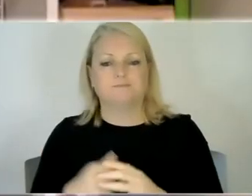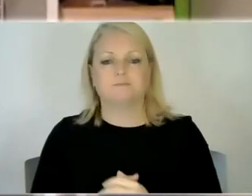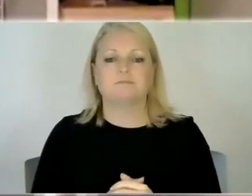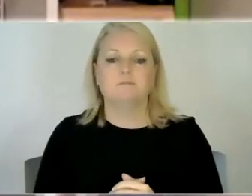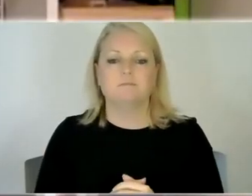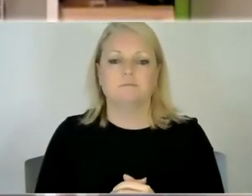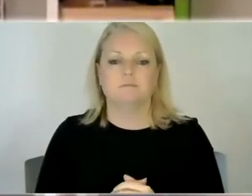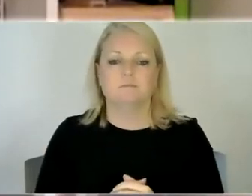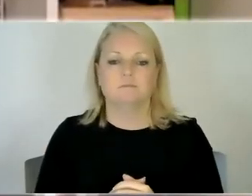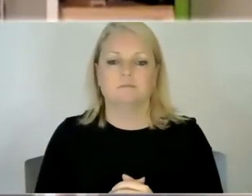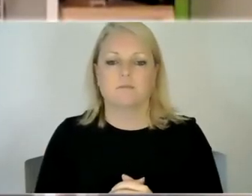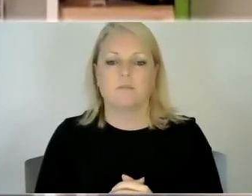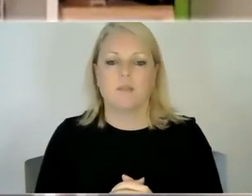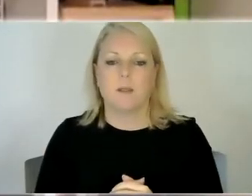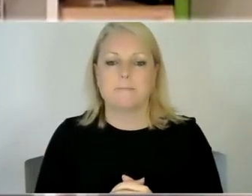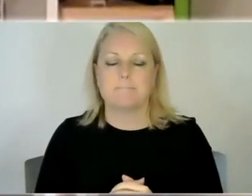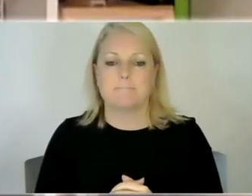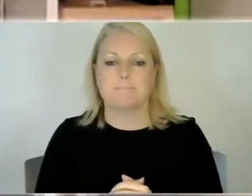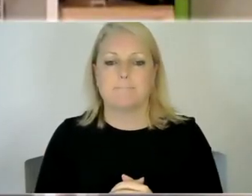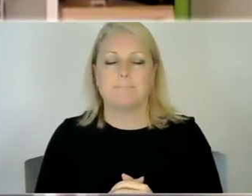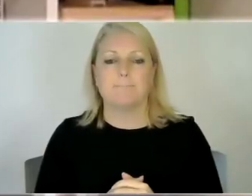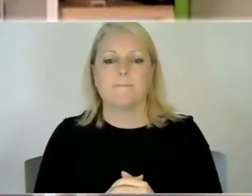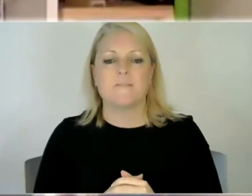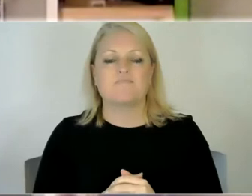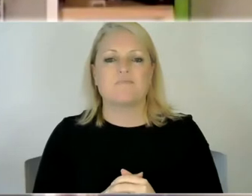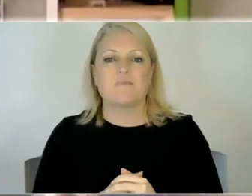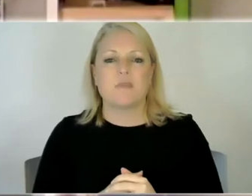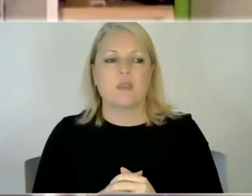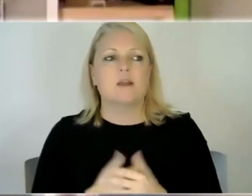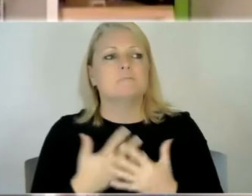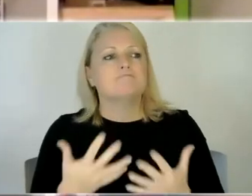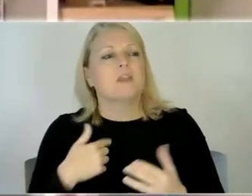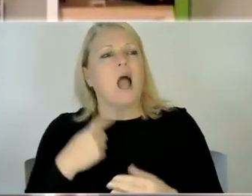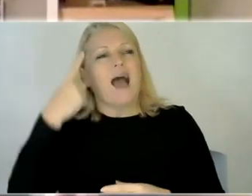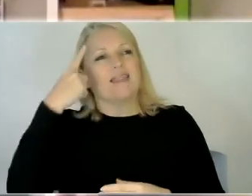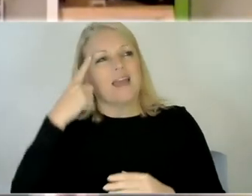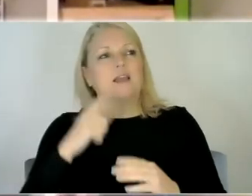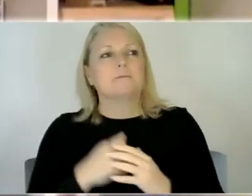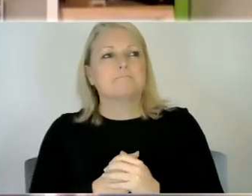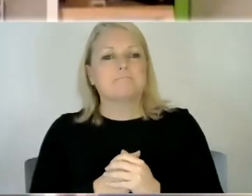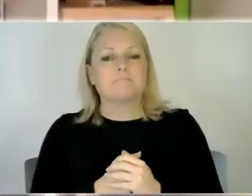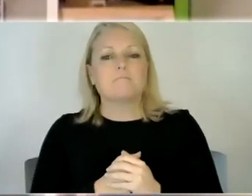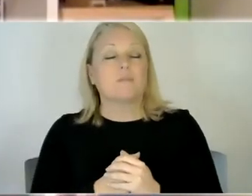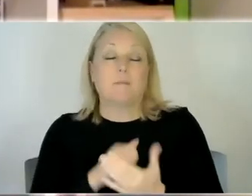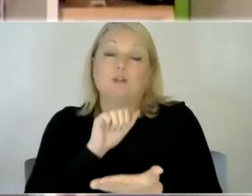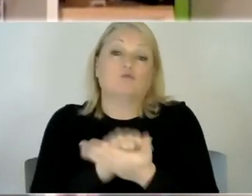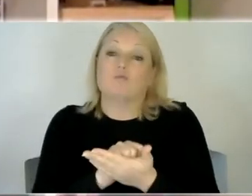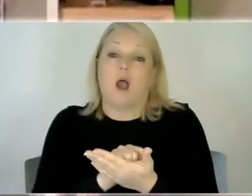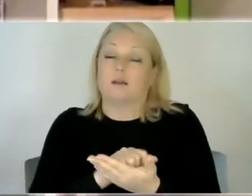yeah so i think for like you say all all parents have